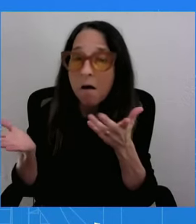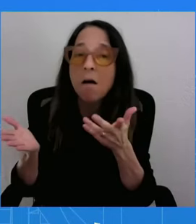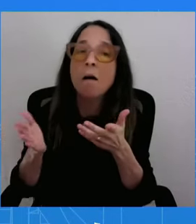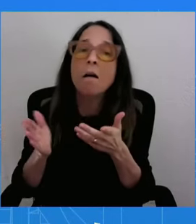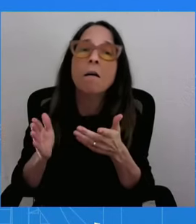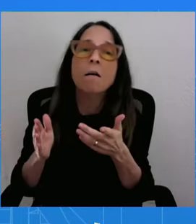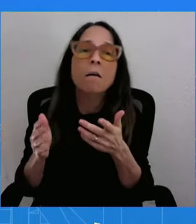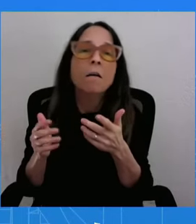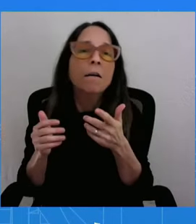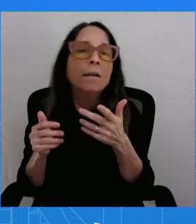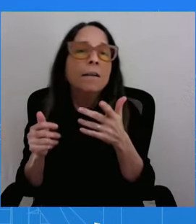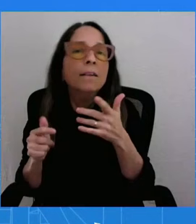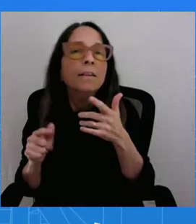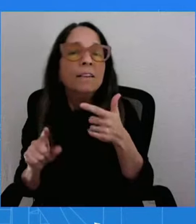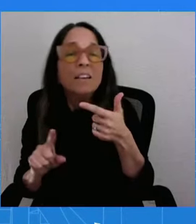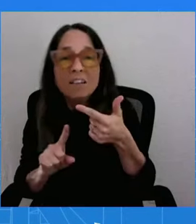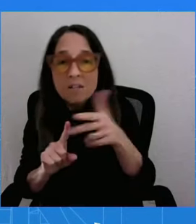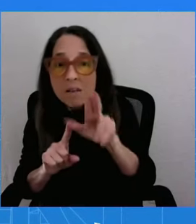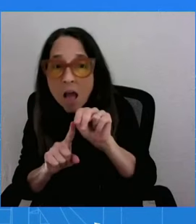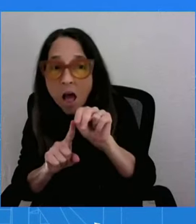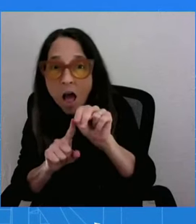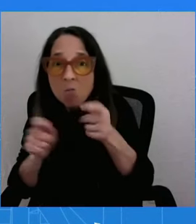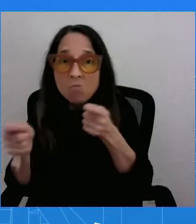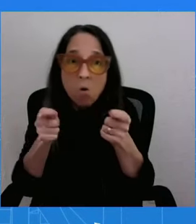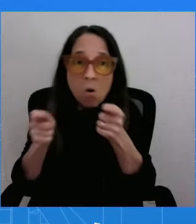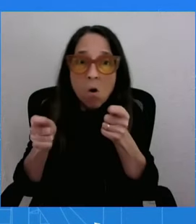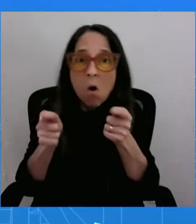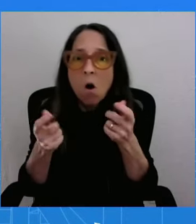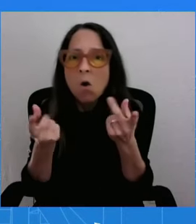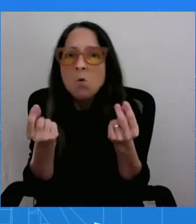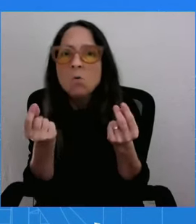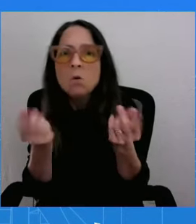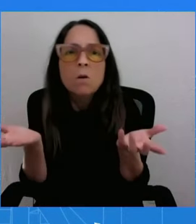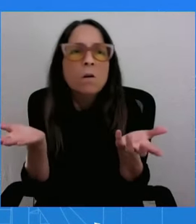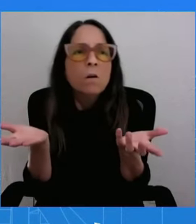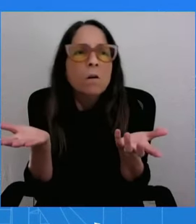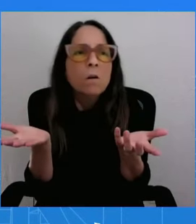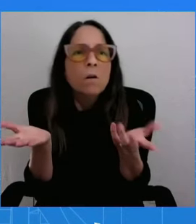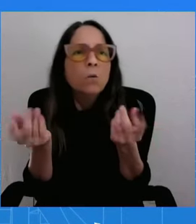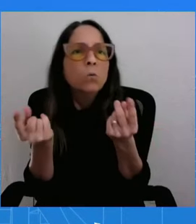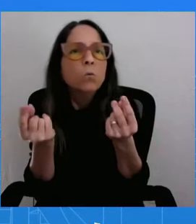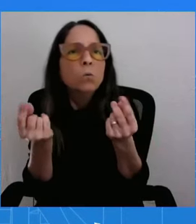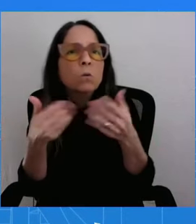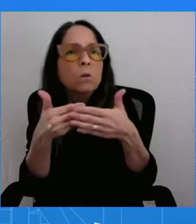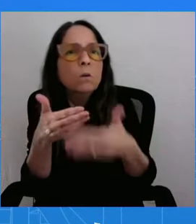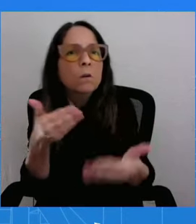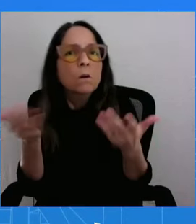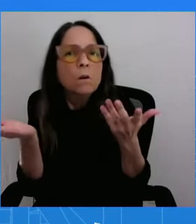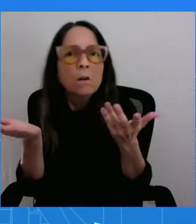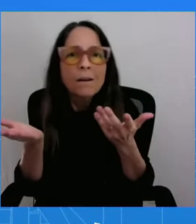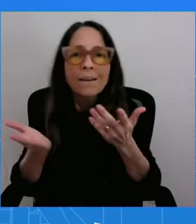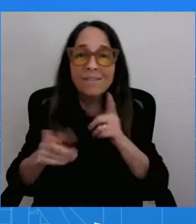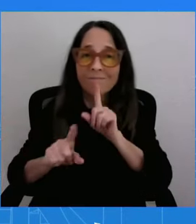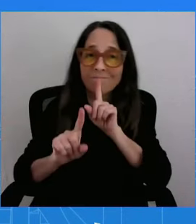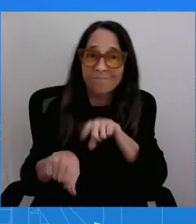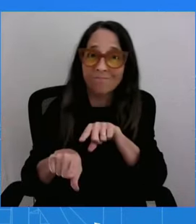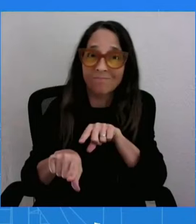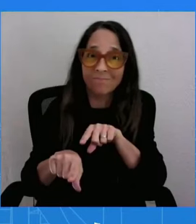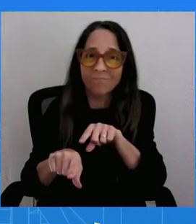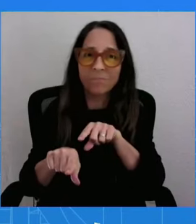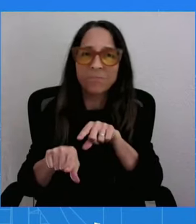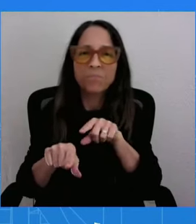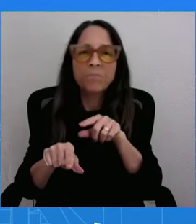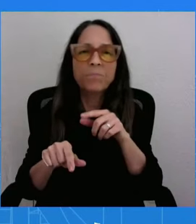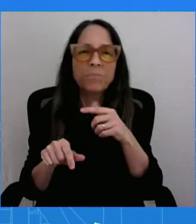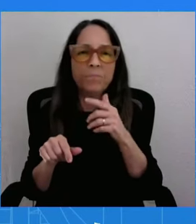left? And I'm glad you said, you said another shot, because we were able, this president, and as you talk